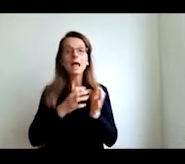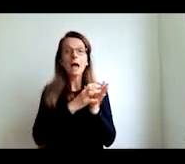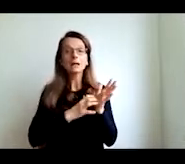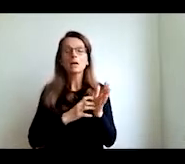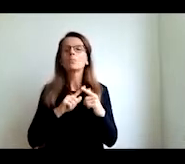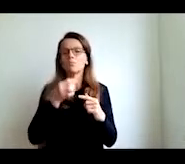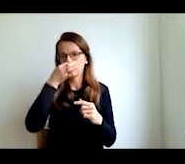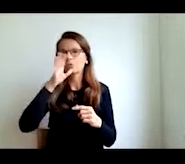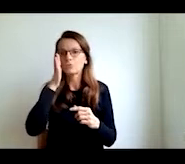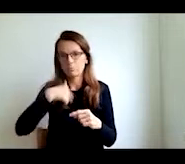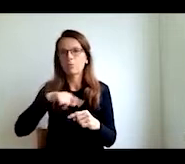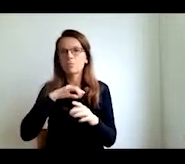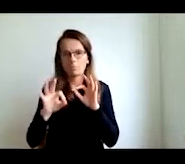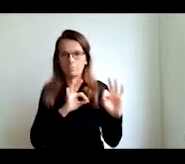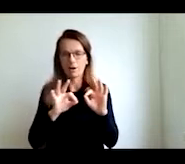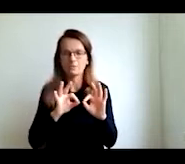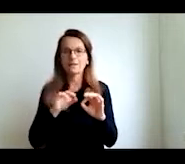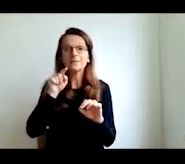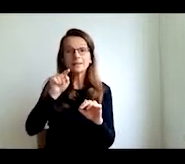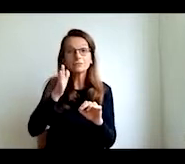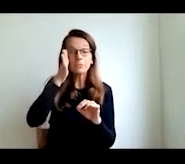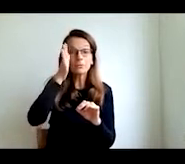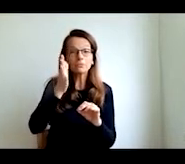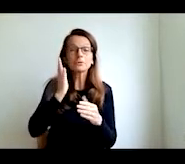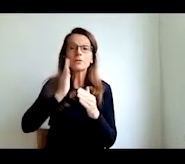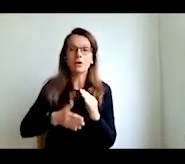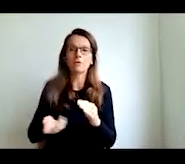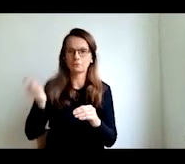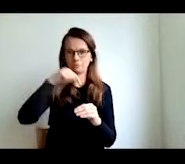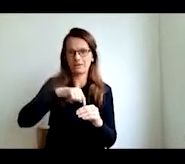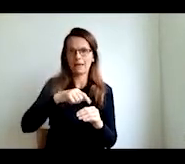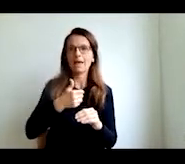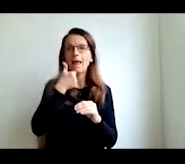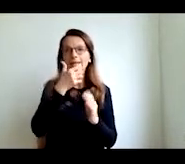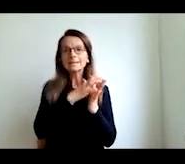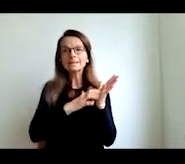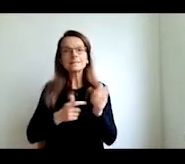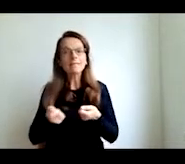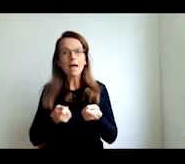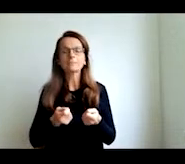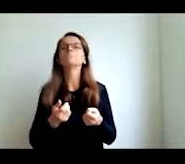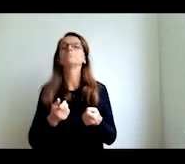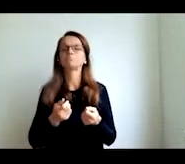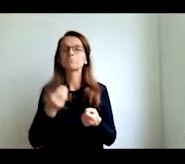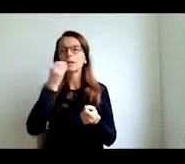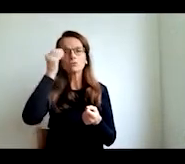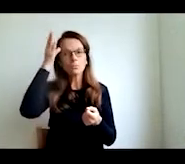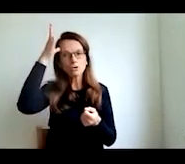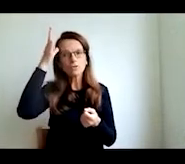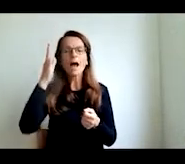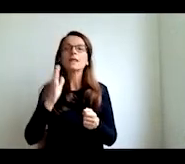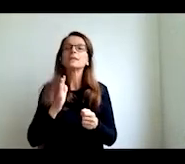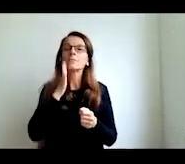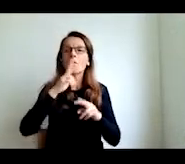that eventually arise of course you know one scenario is you know that education will sort of remain where it currently is